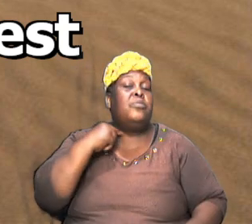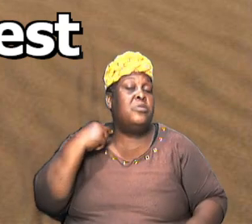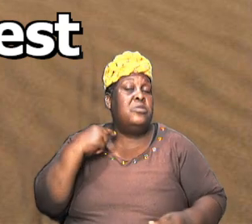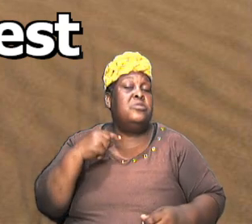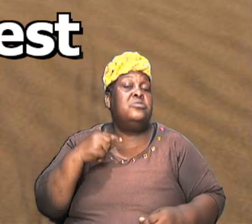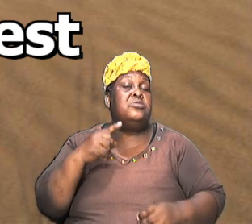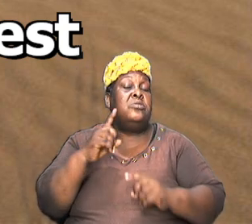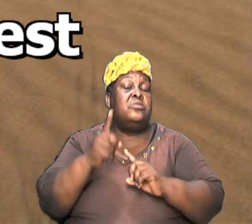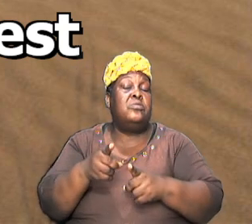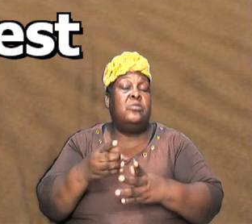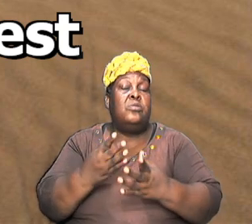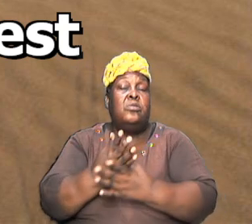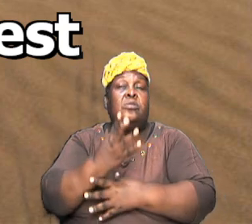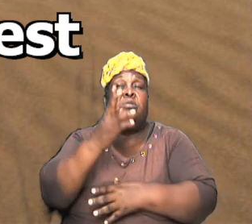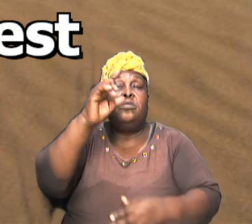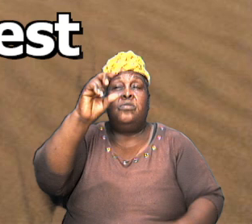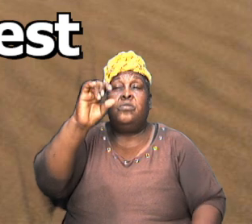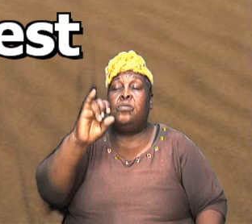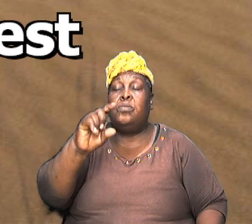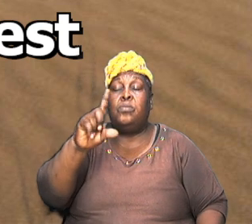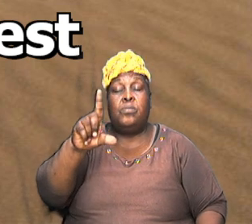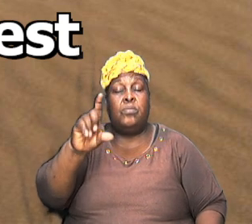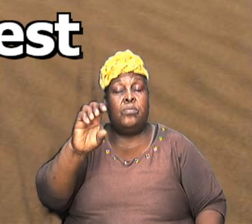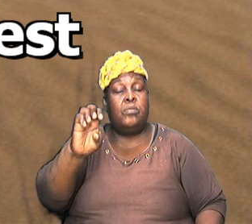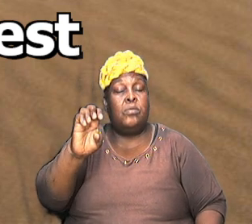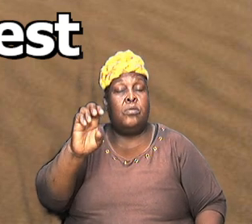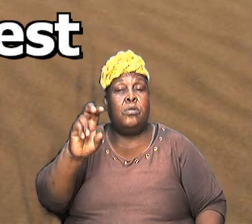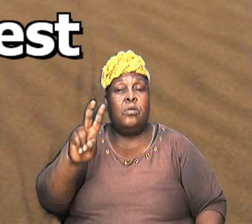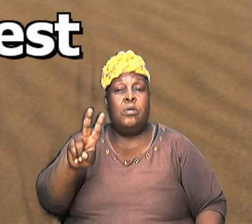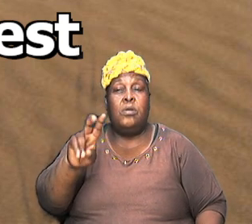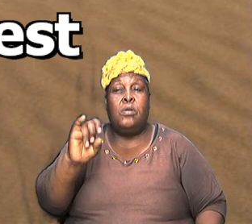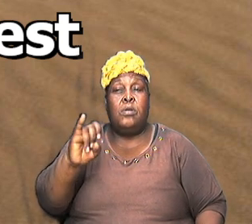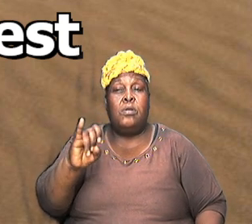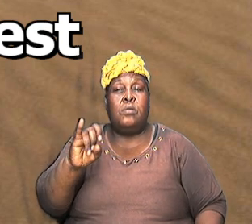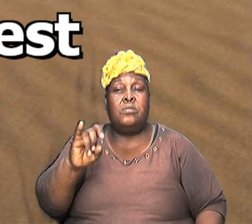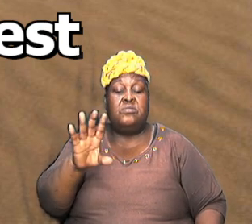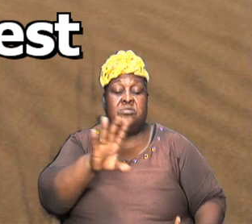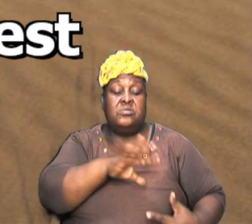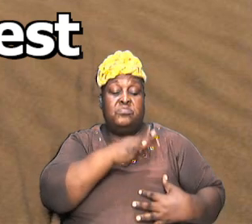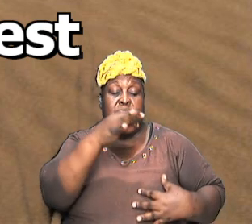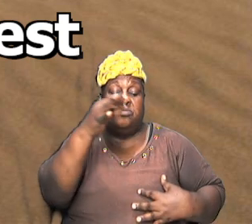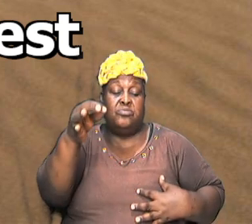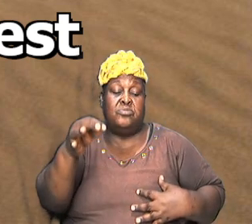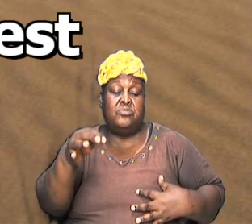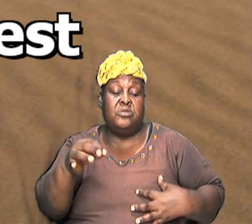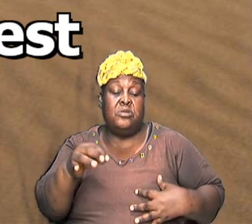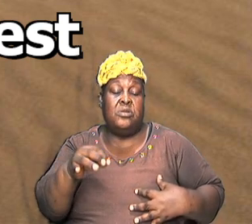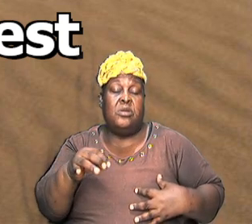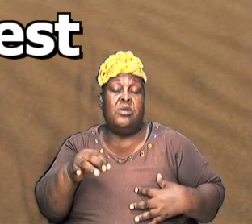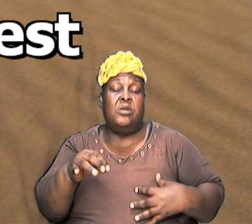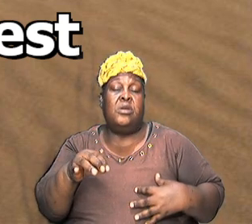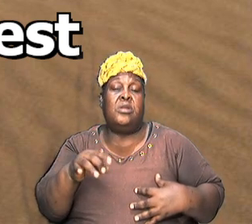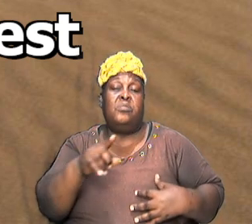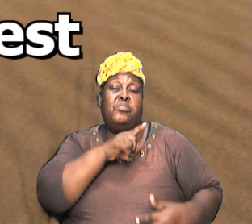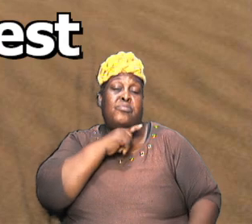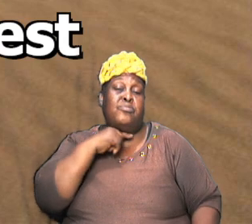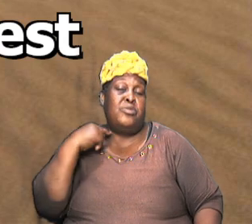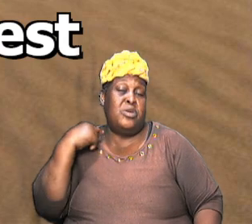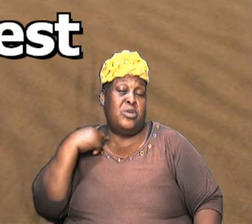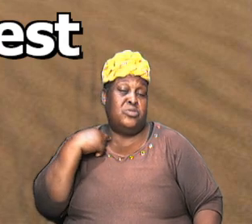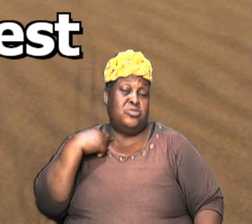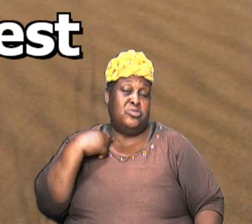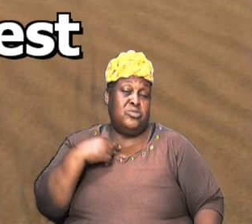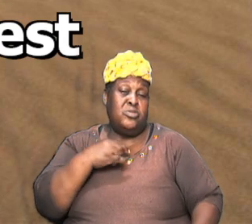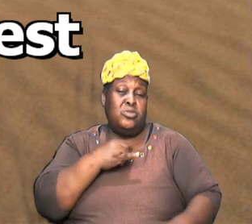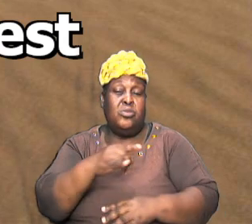through levi and that was the spiritual group those were the priests if you dare stretch